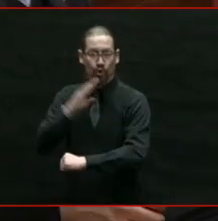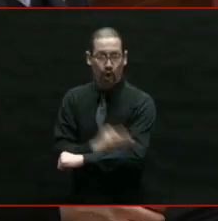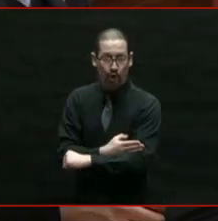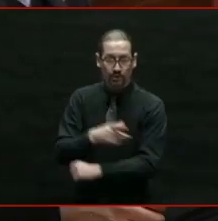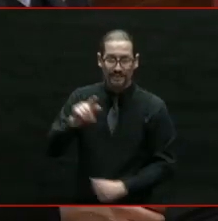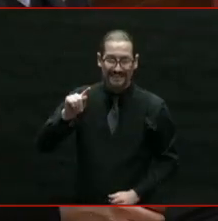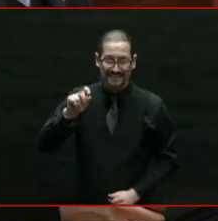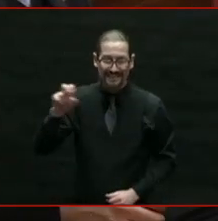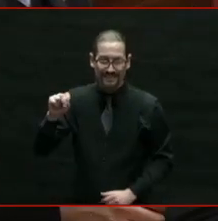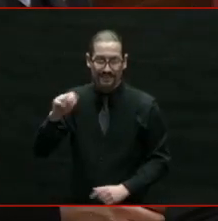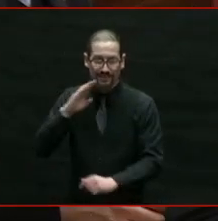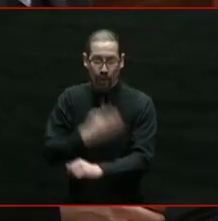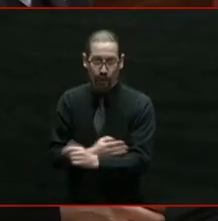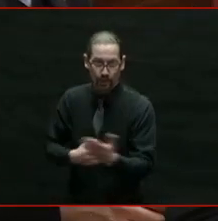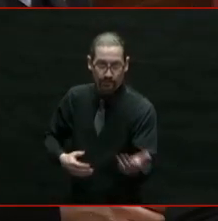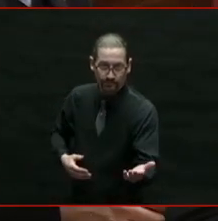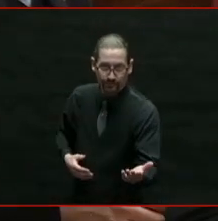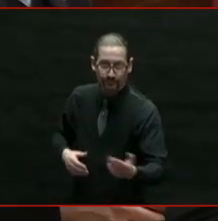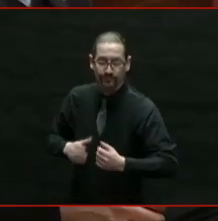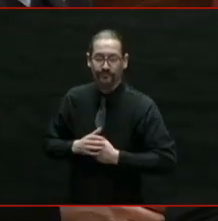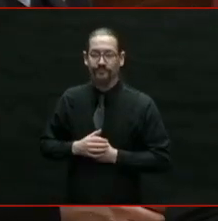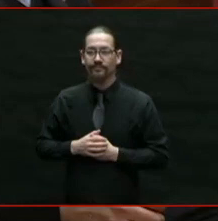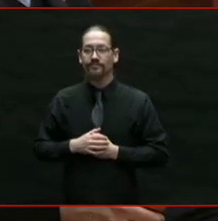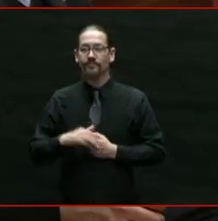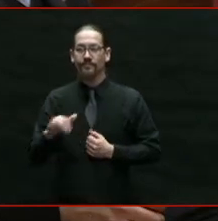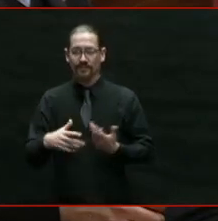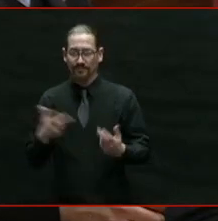The three of them gave me the push I needed.